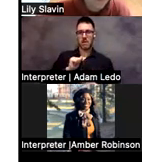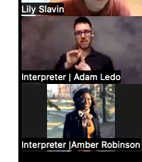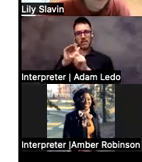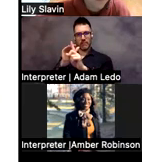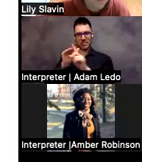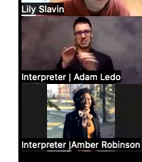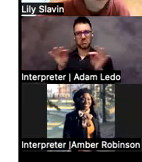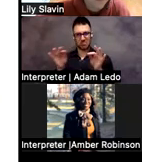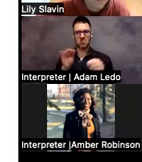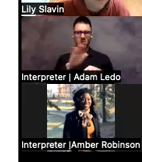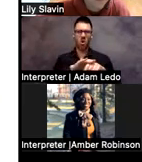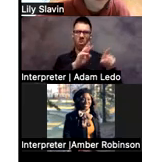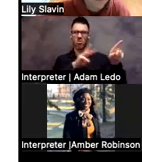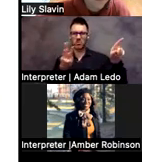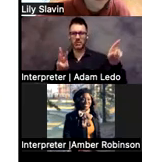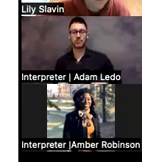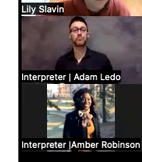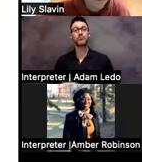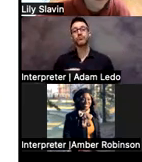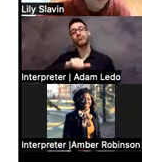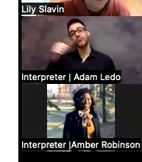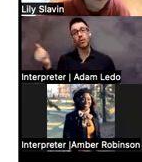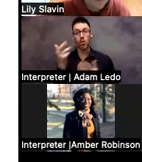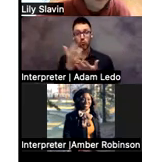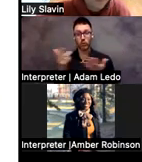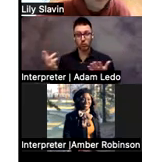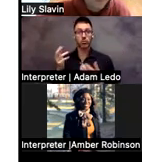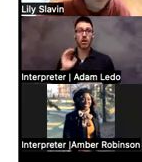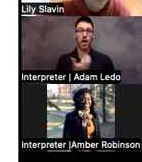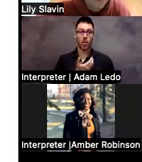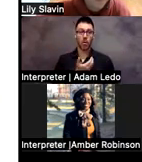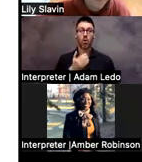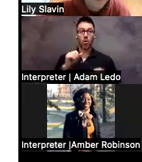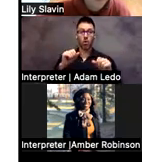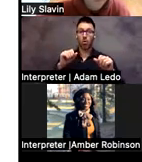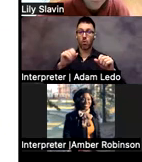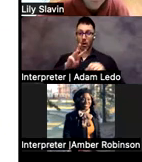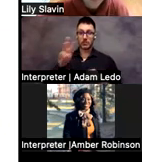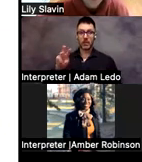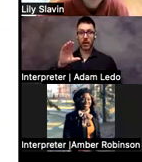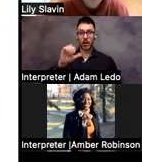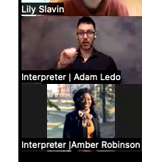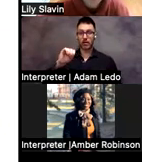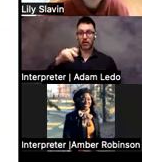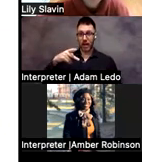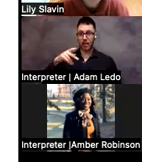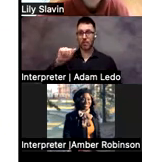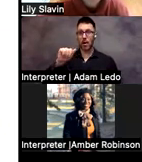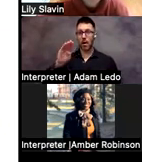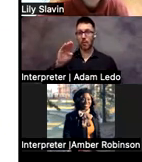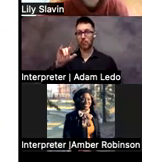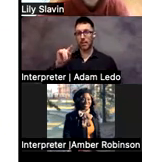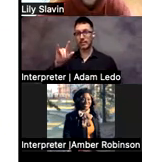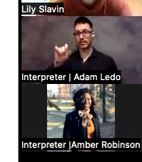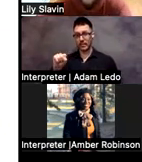And then just some more resources again on our campabilities.org. I'll show you this balance video. There's the paraeducator